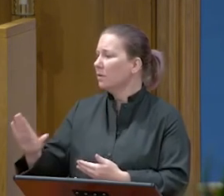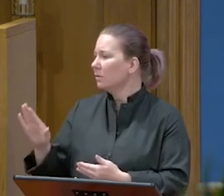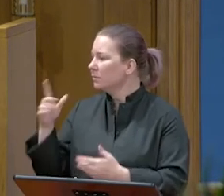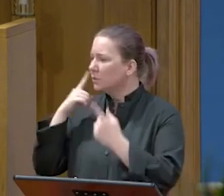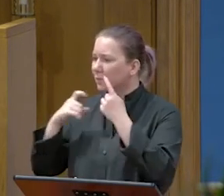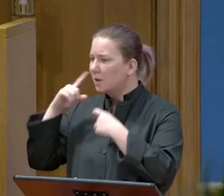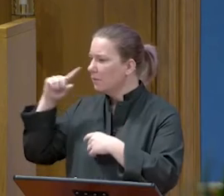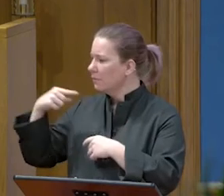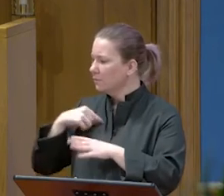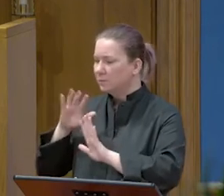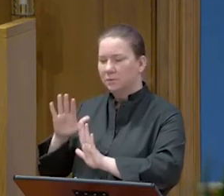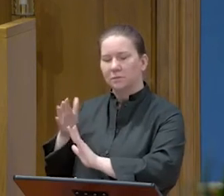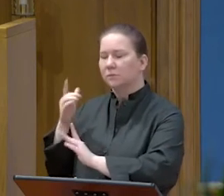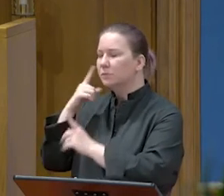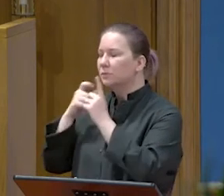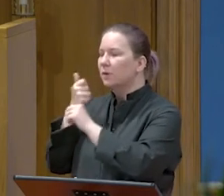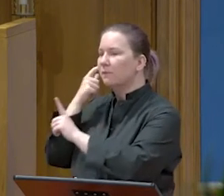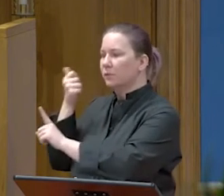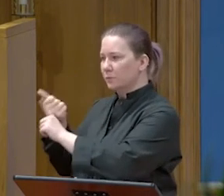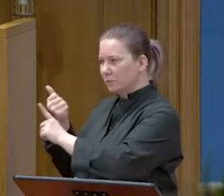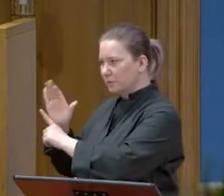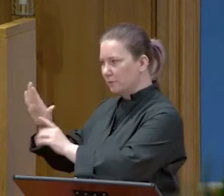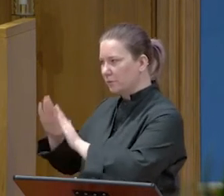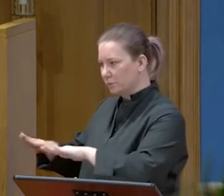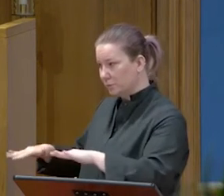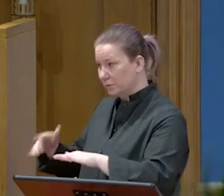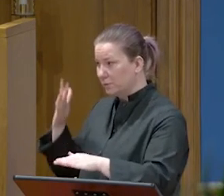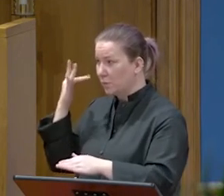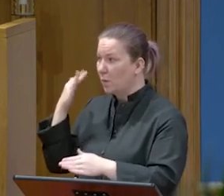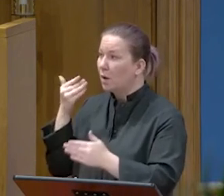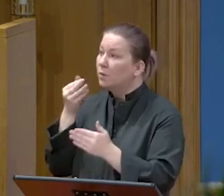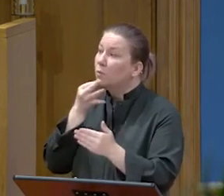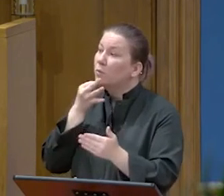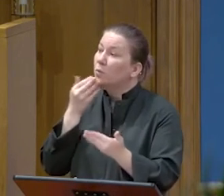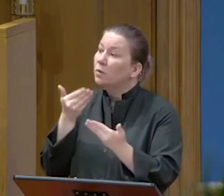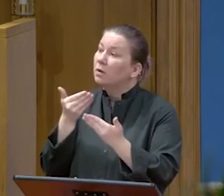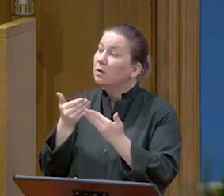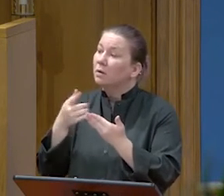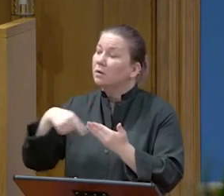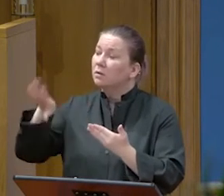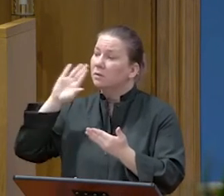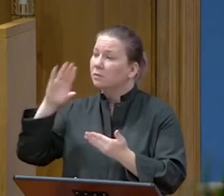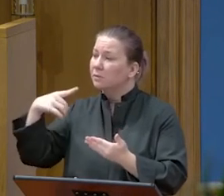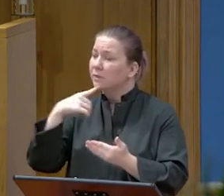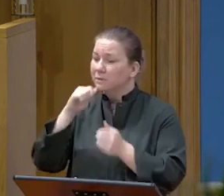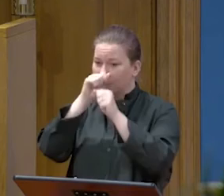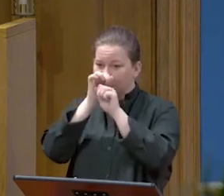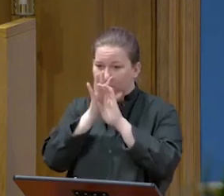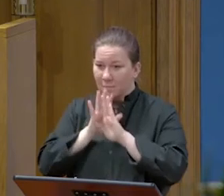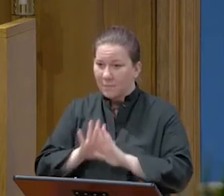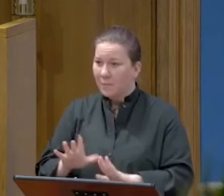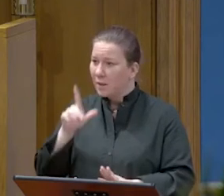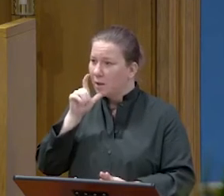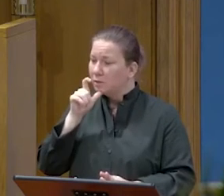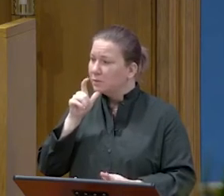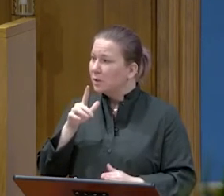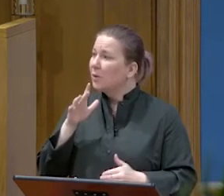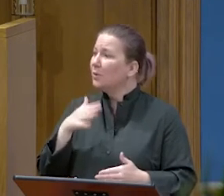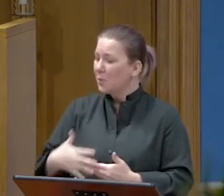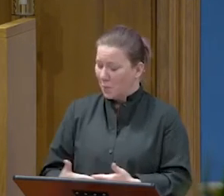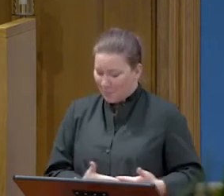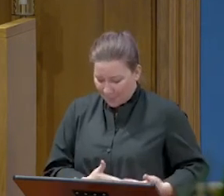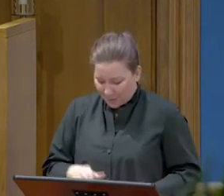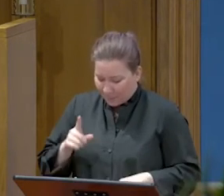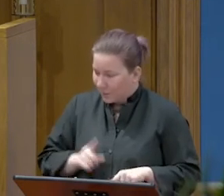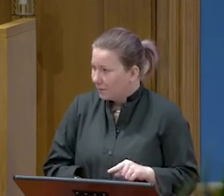and for your children. For the days are surely coming when they will say, Blessed are the barren and the wounds that never